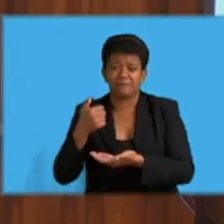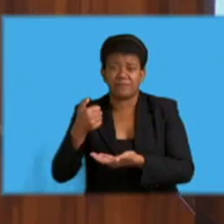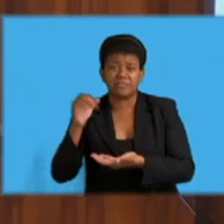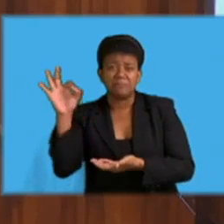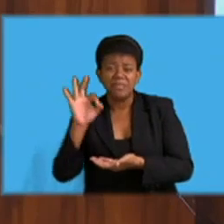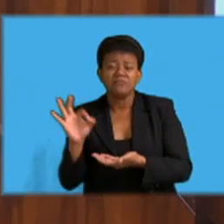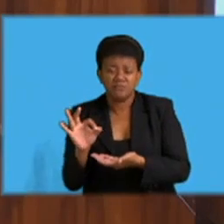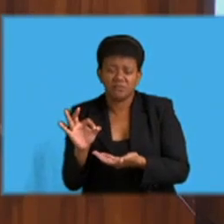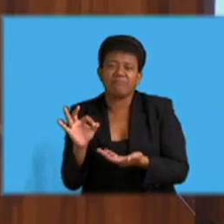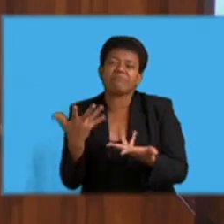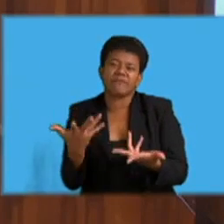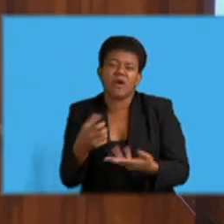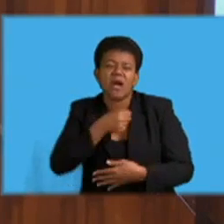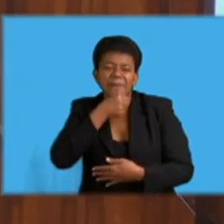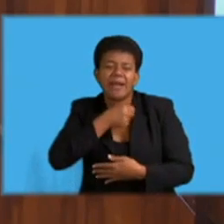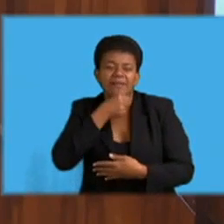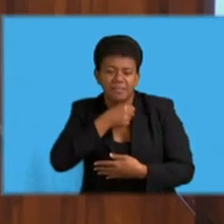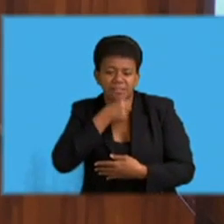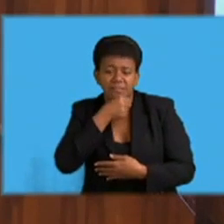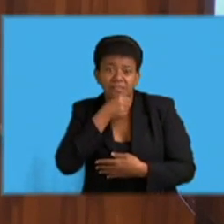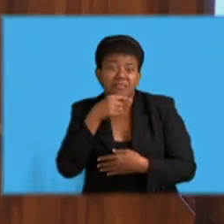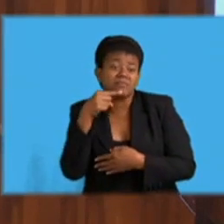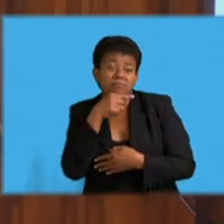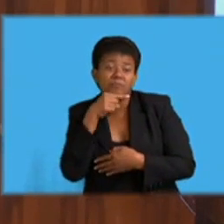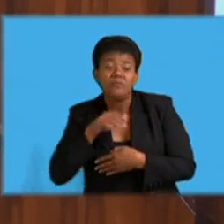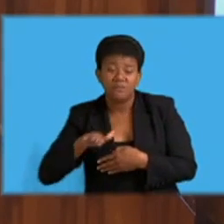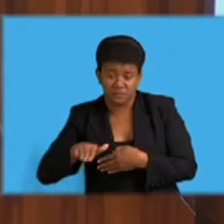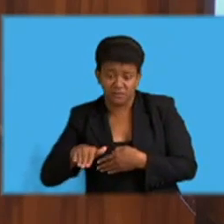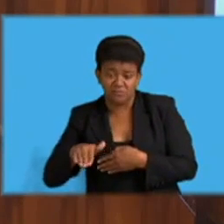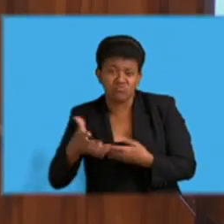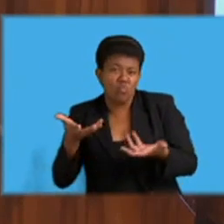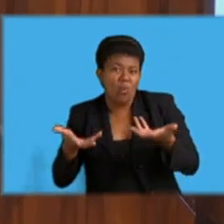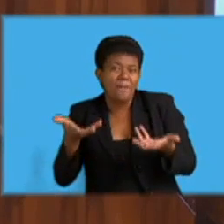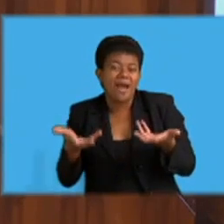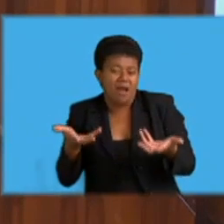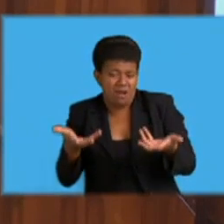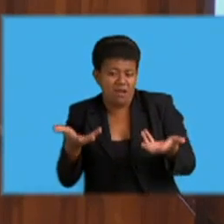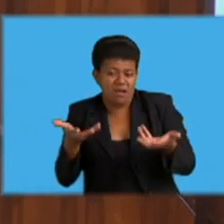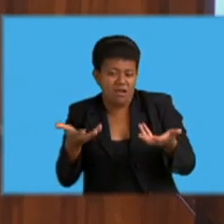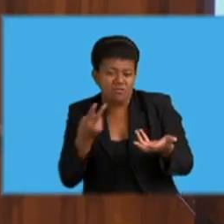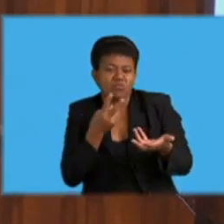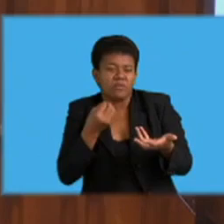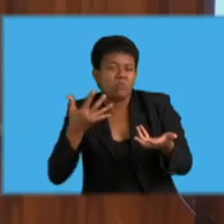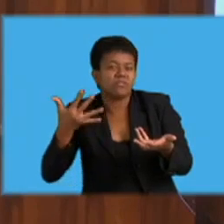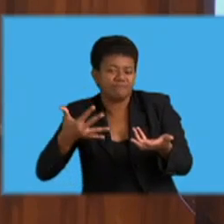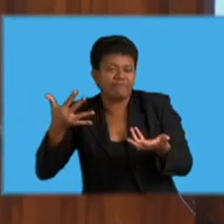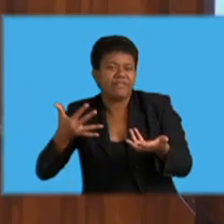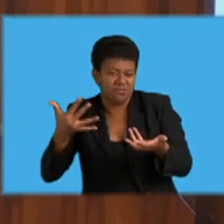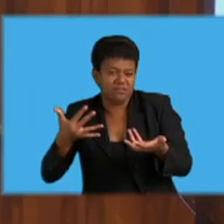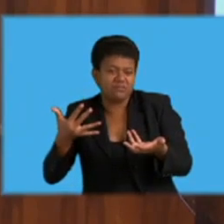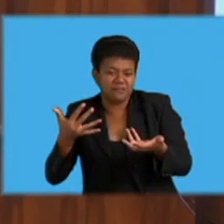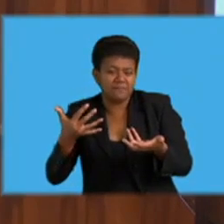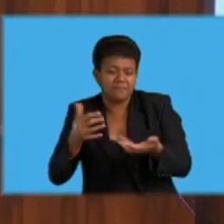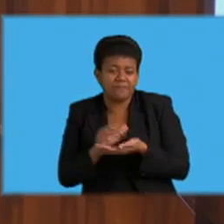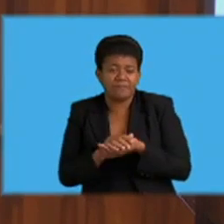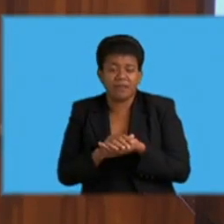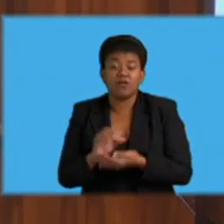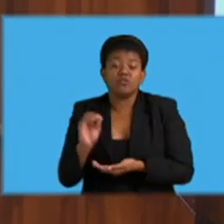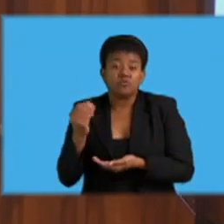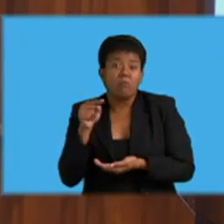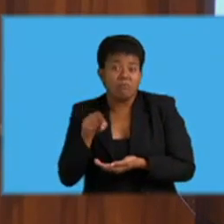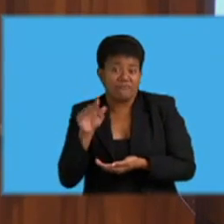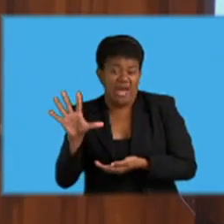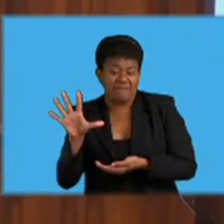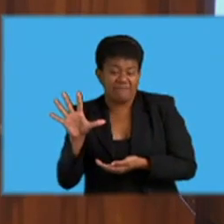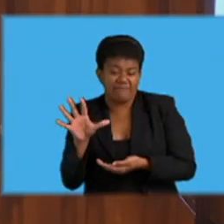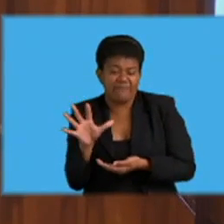male victims in 2016 when compared to 2015, while an increase of 0.5% recorded for female